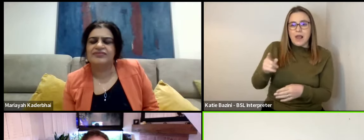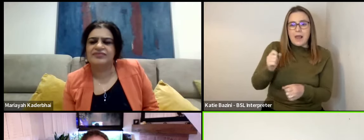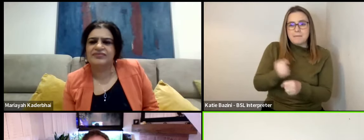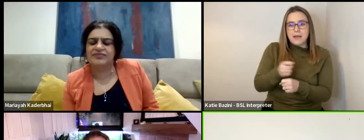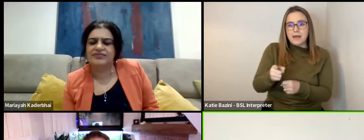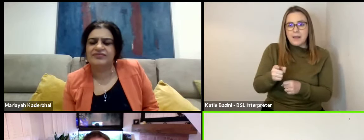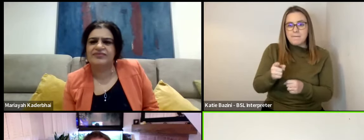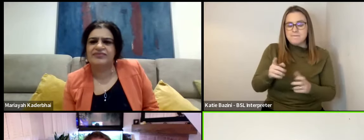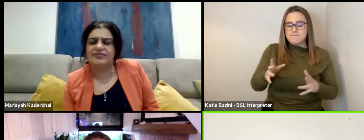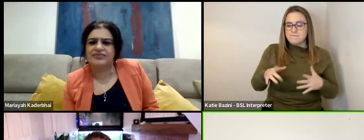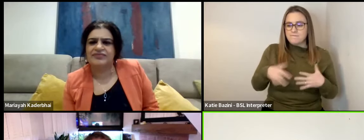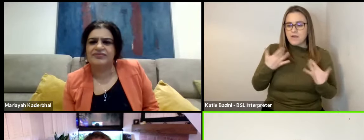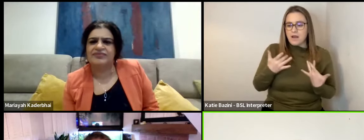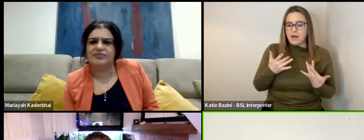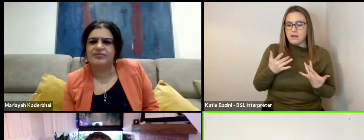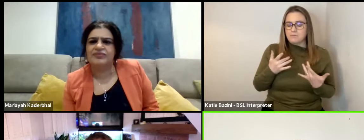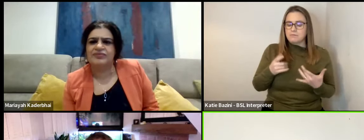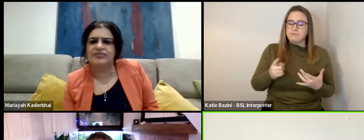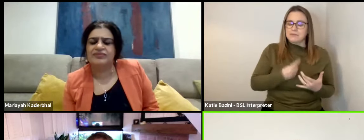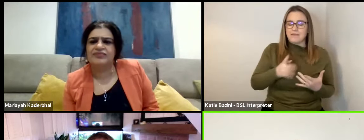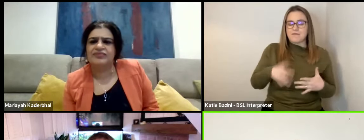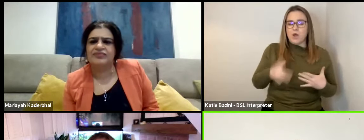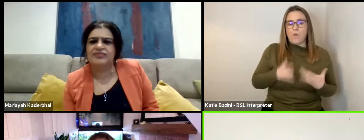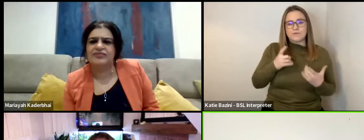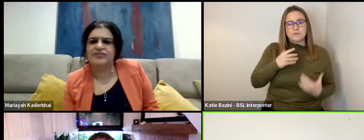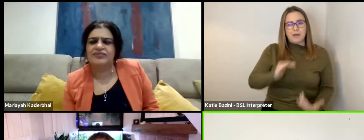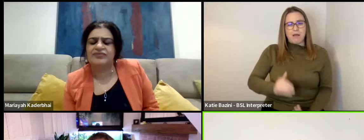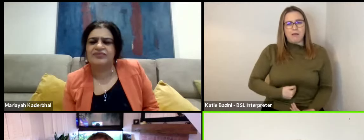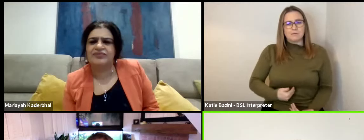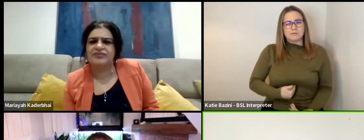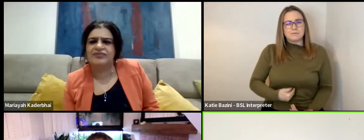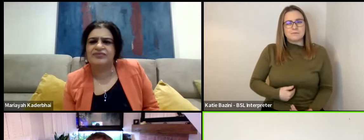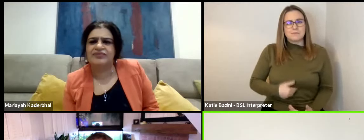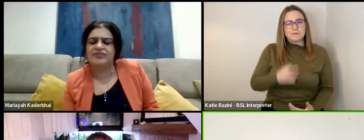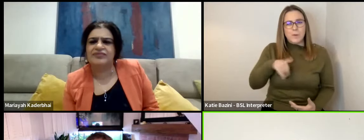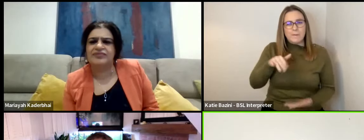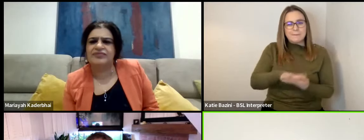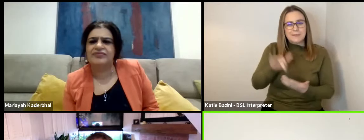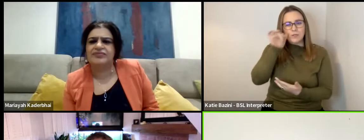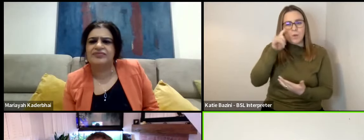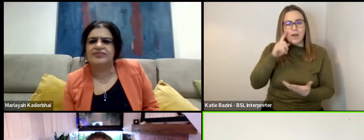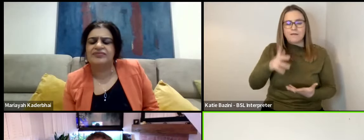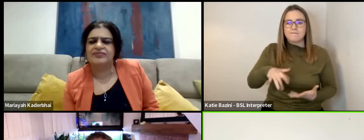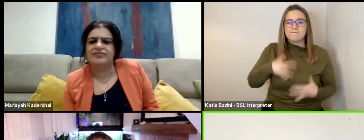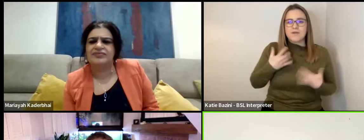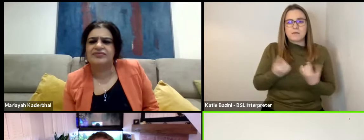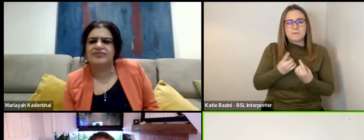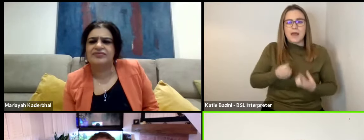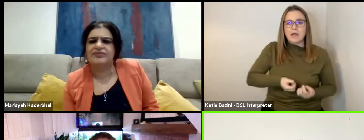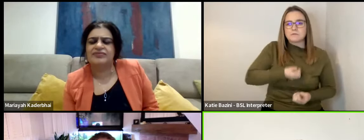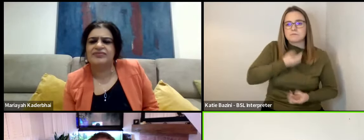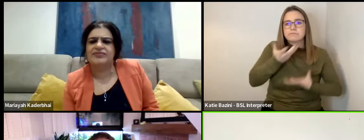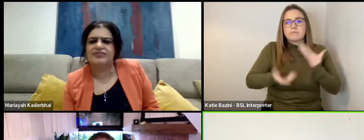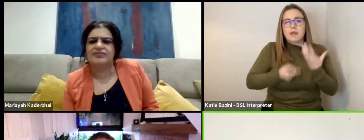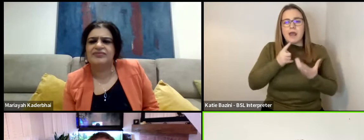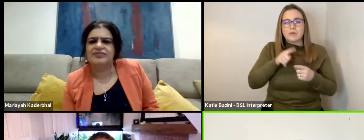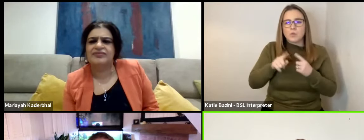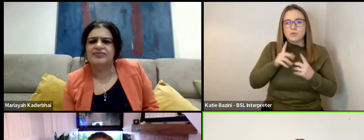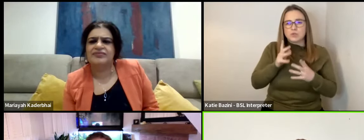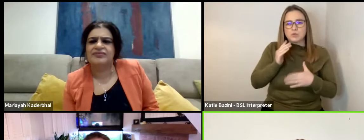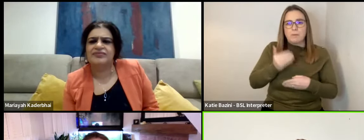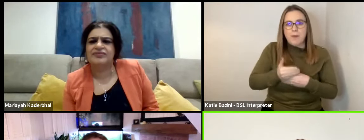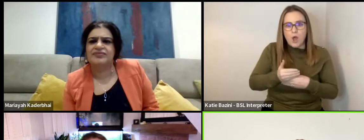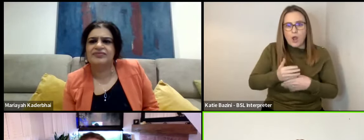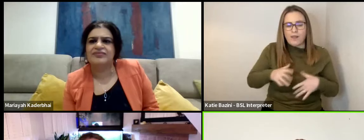confident in my intuition so that I know I can feel something and let something come through rather than getting in the way of it and